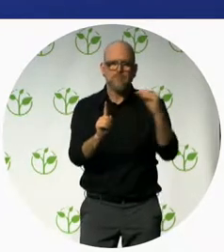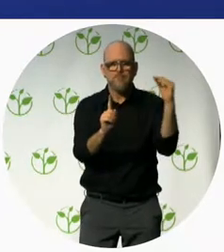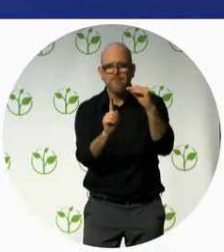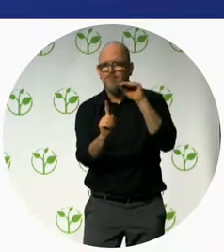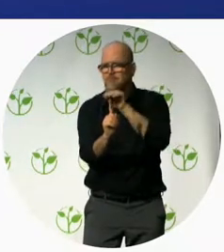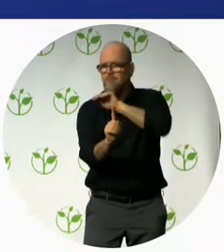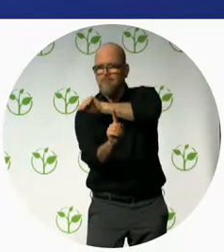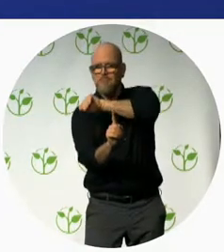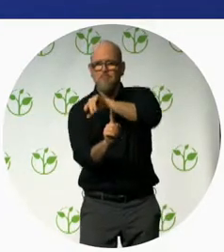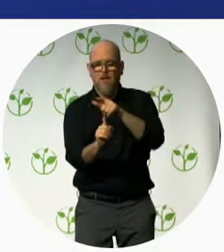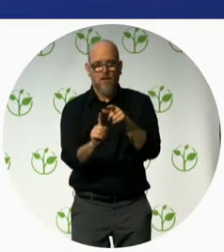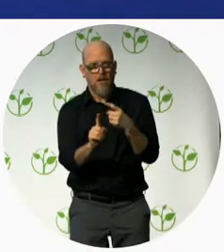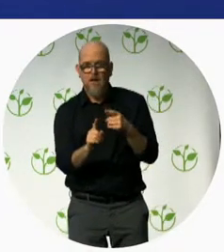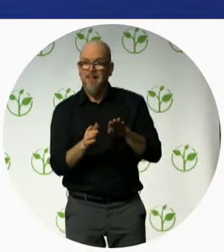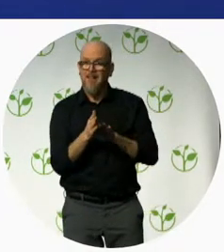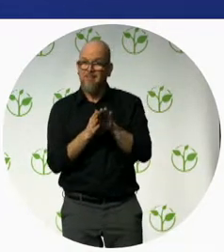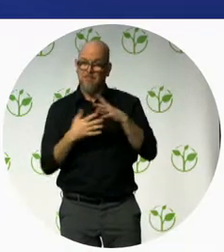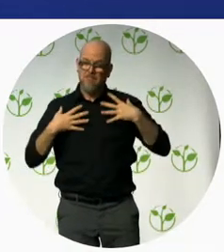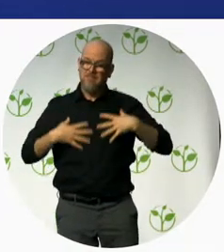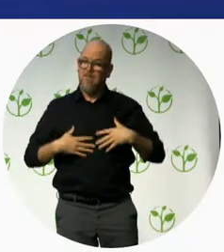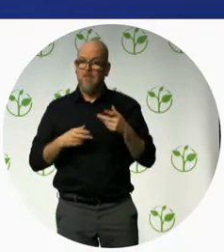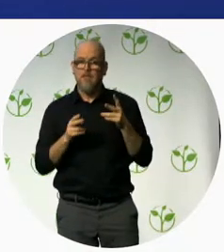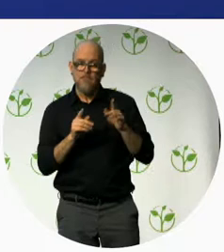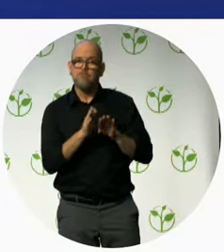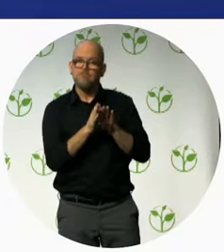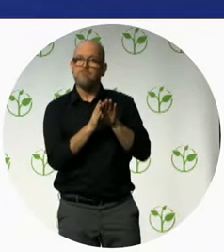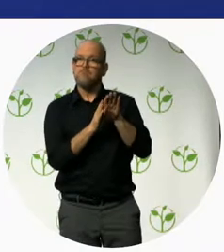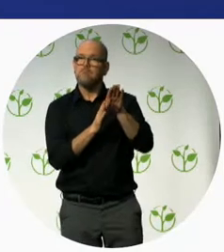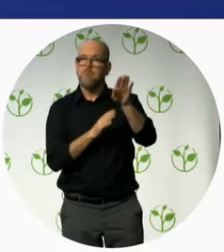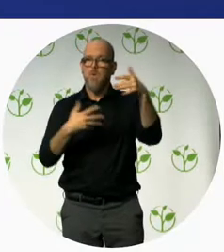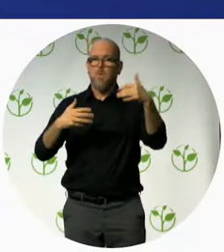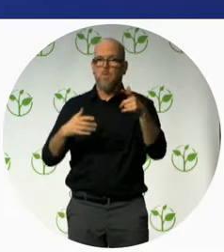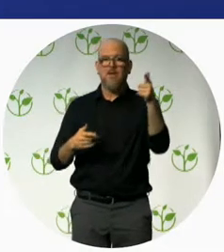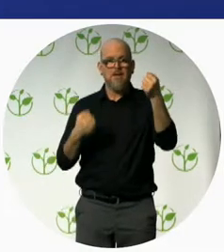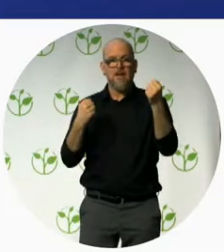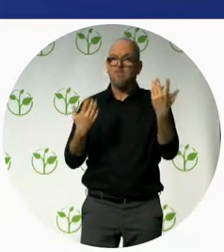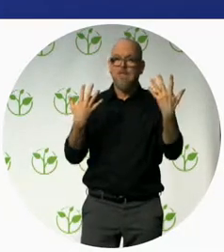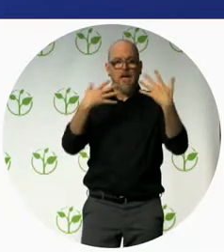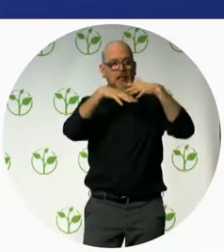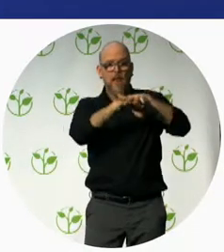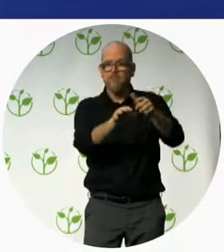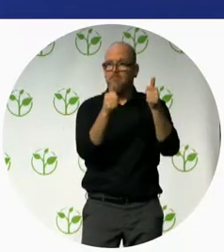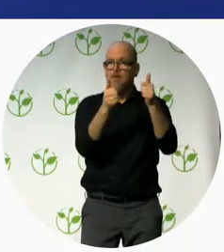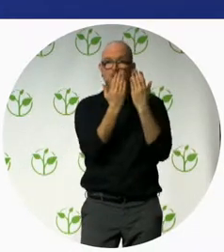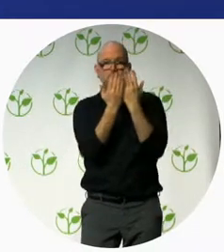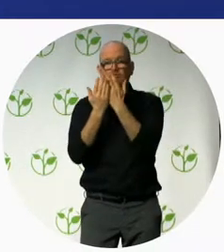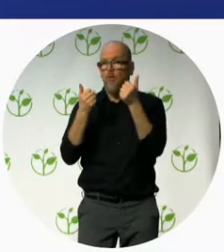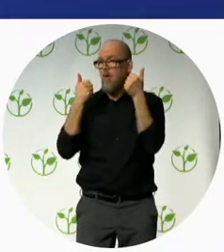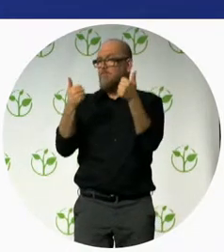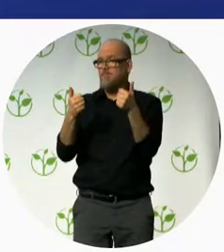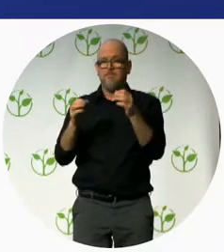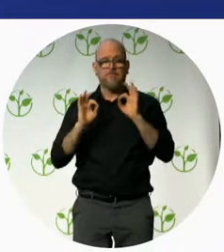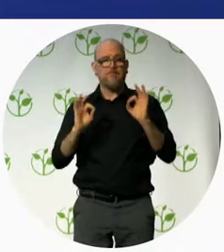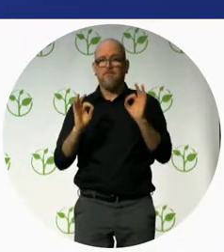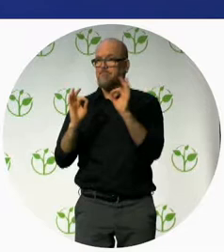included in the how to call it is the gold medal for the